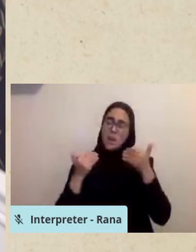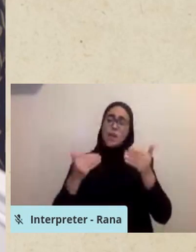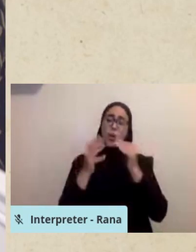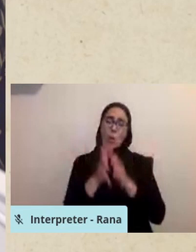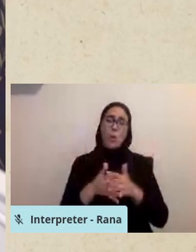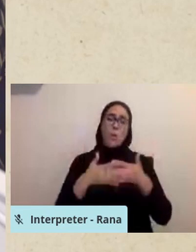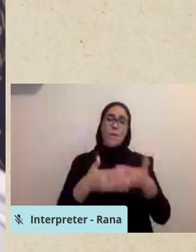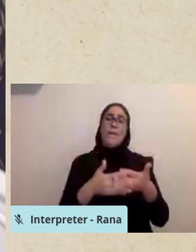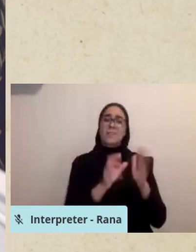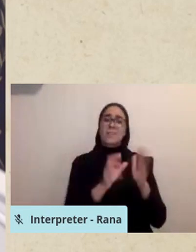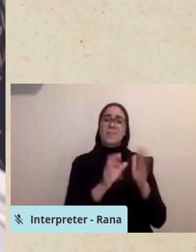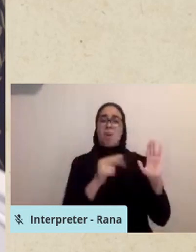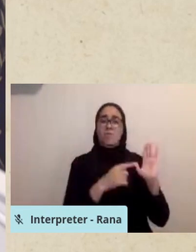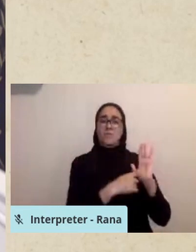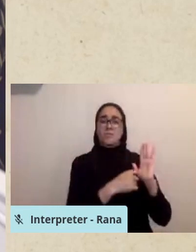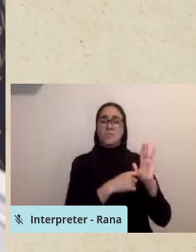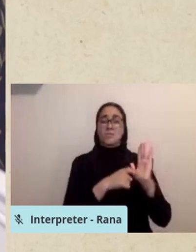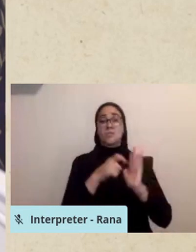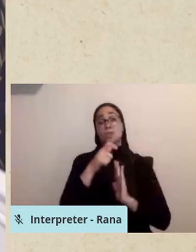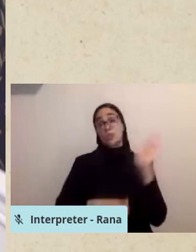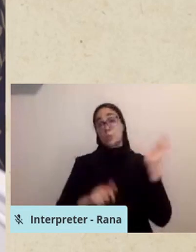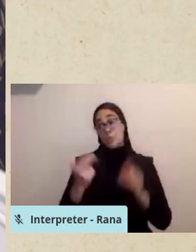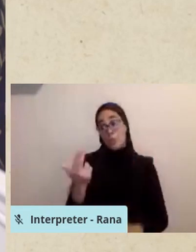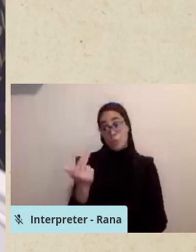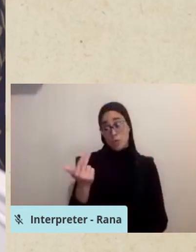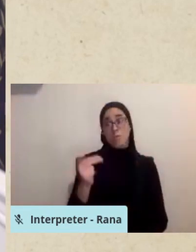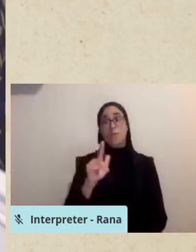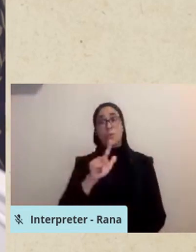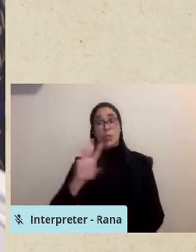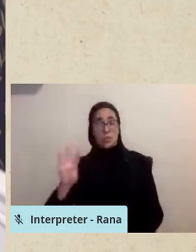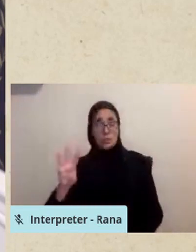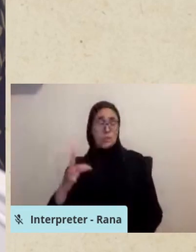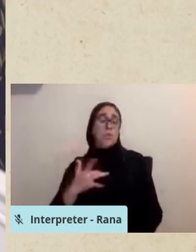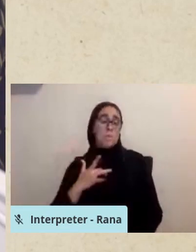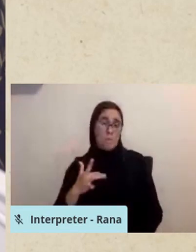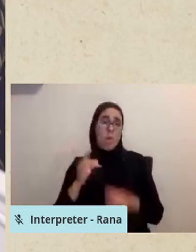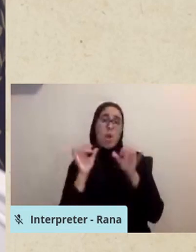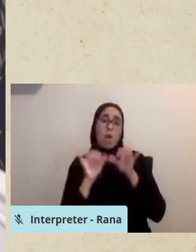Chapters 13 and 36 are very common in such times.